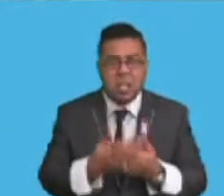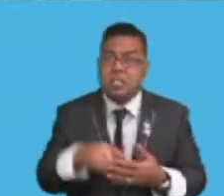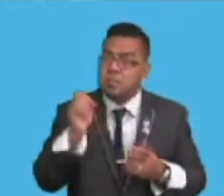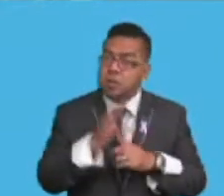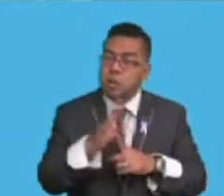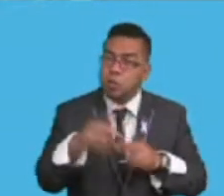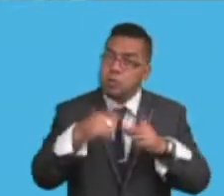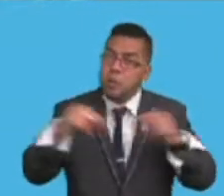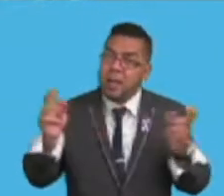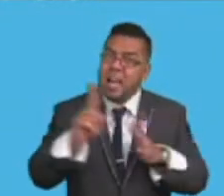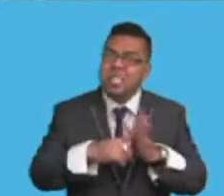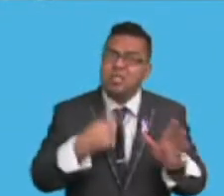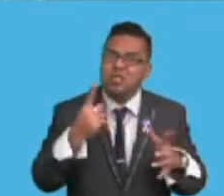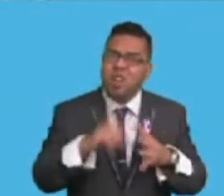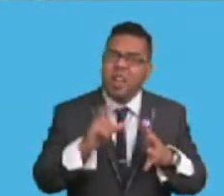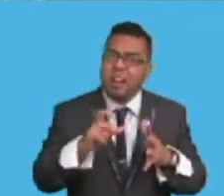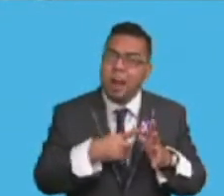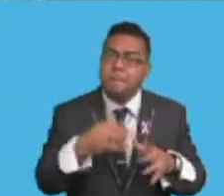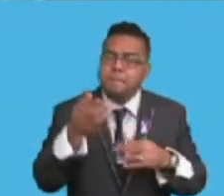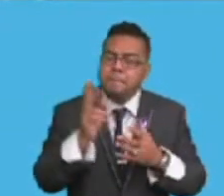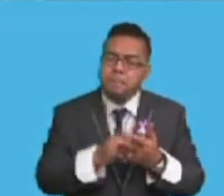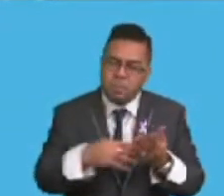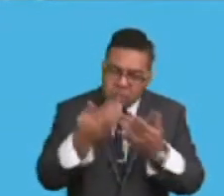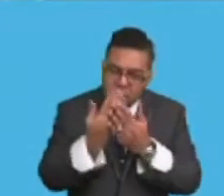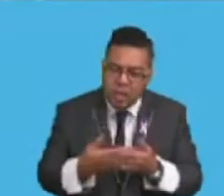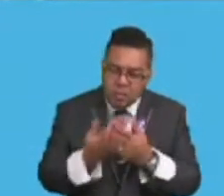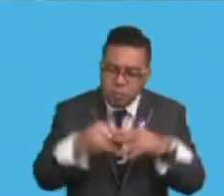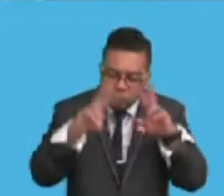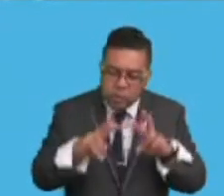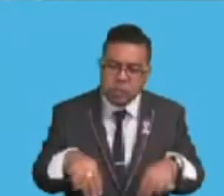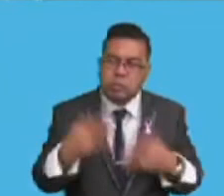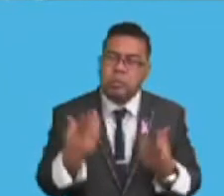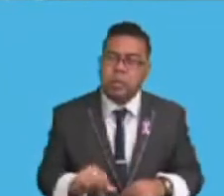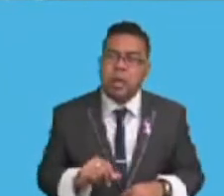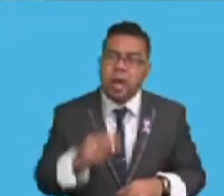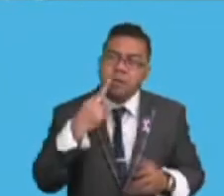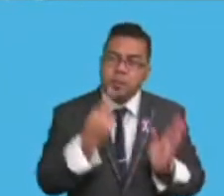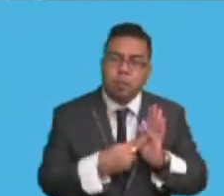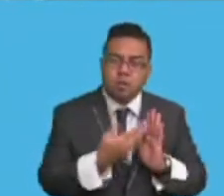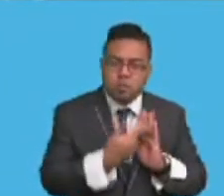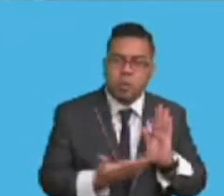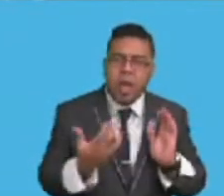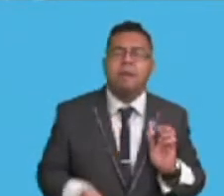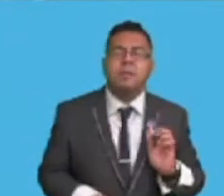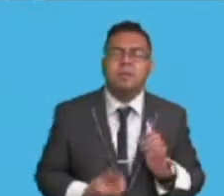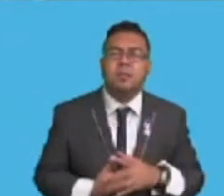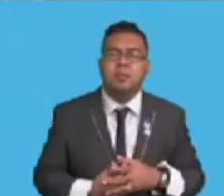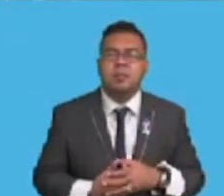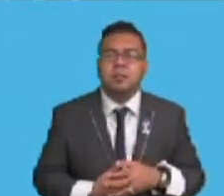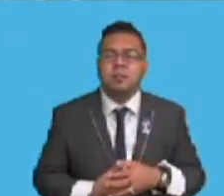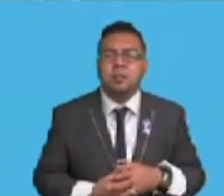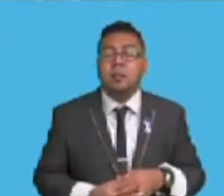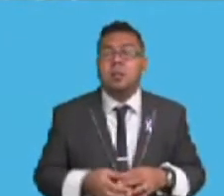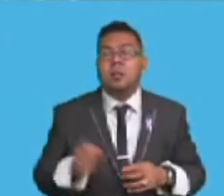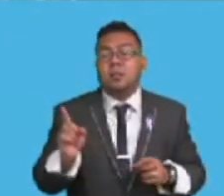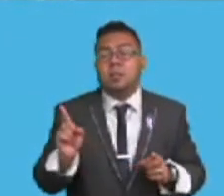with respect to Nany watershed. And because of this, the first project